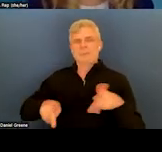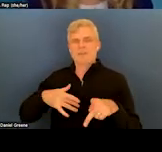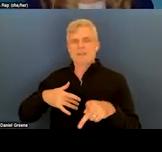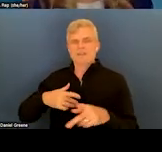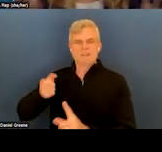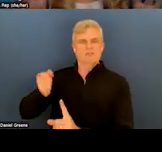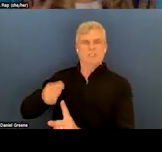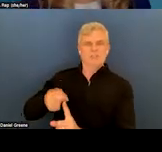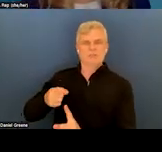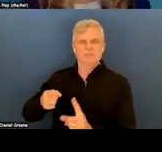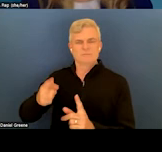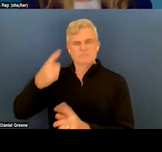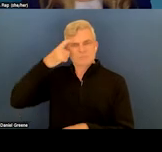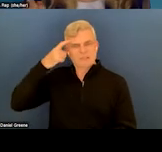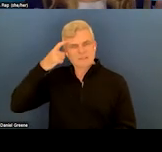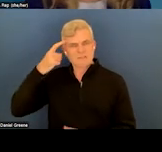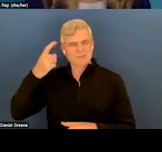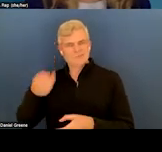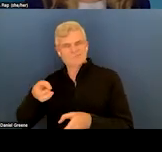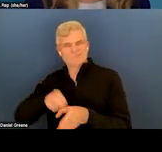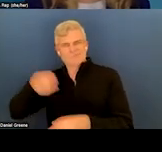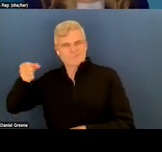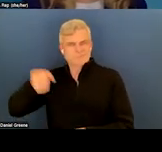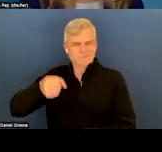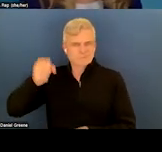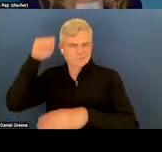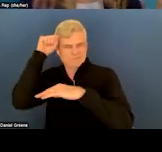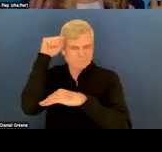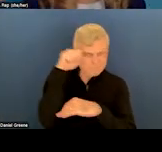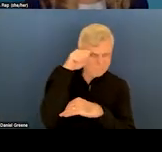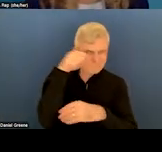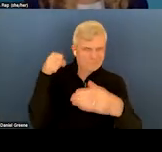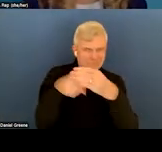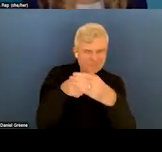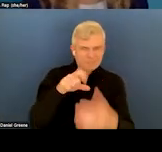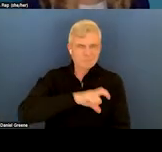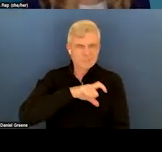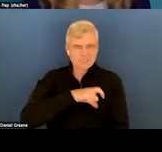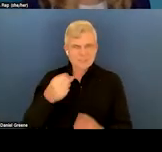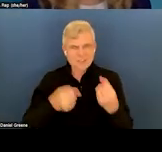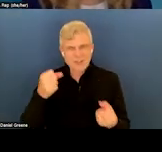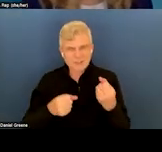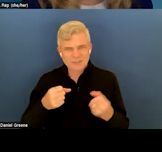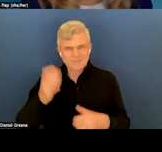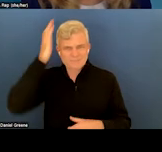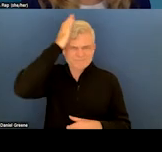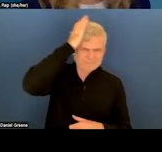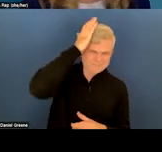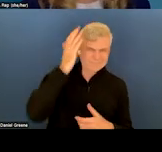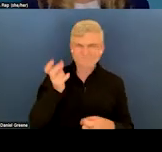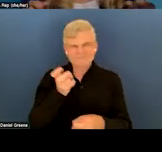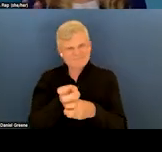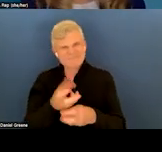car. So I think this is an exciting time. I am so excited of all the work that's being done around this country.